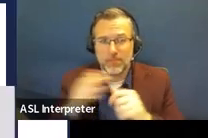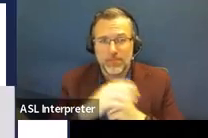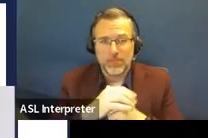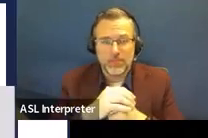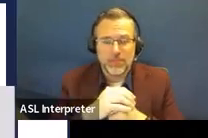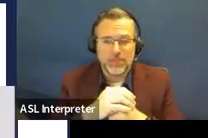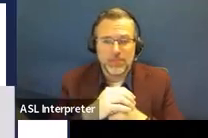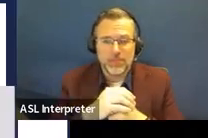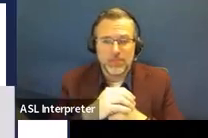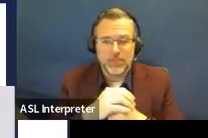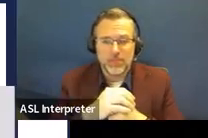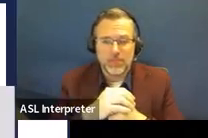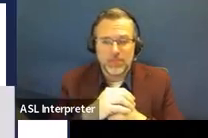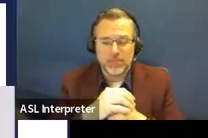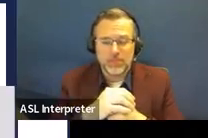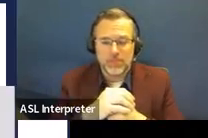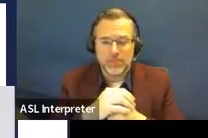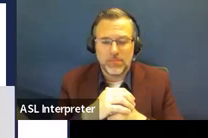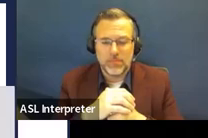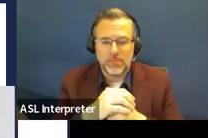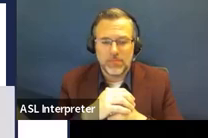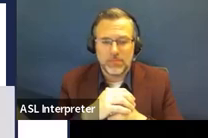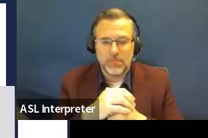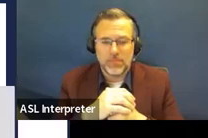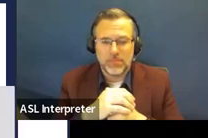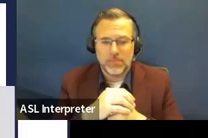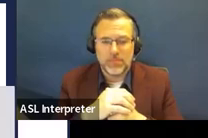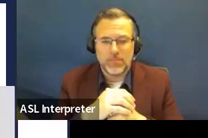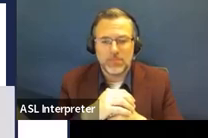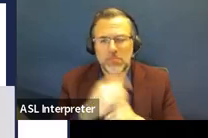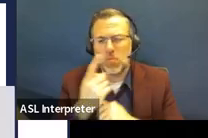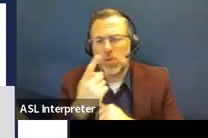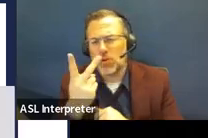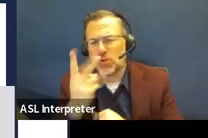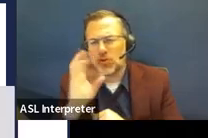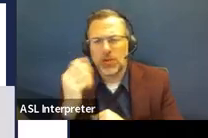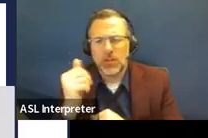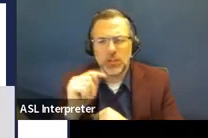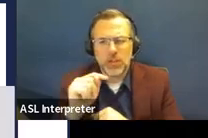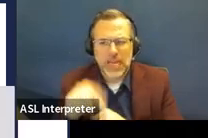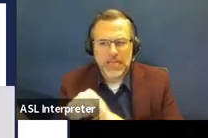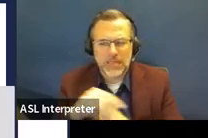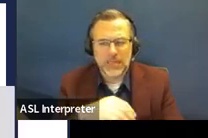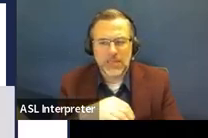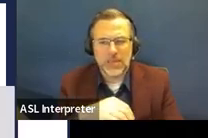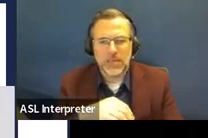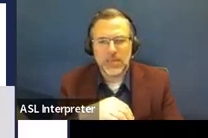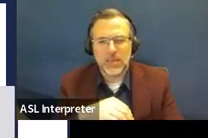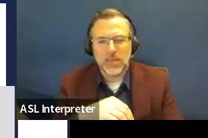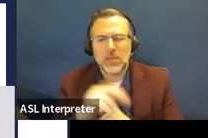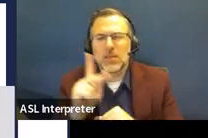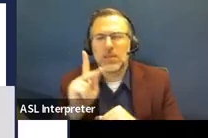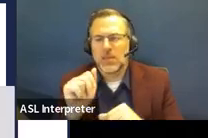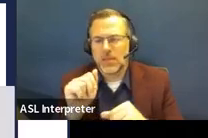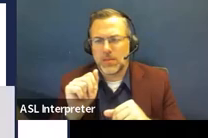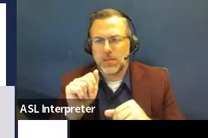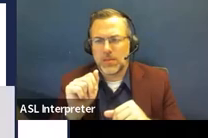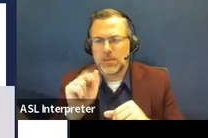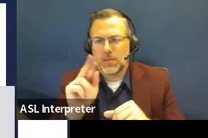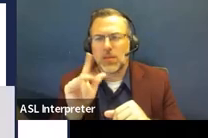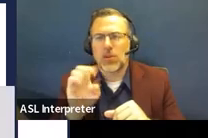Oops, there are a couple in the chat box, Ashley. Absolutely. All right. I think Carly answered one already.